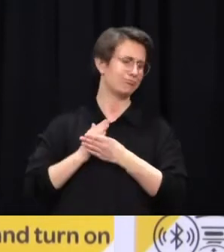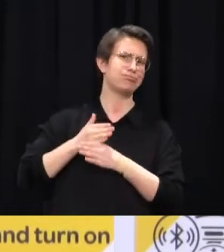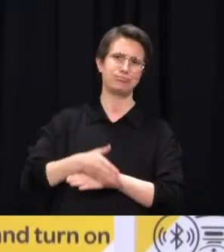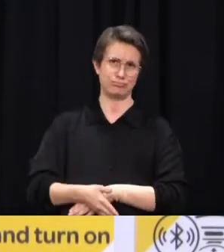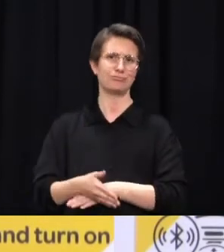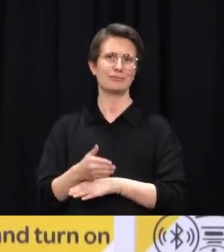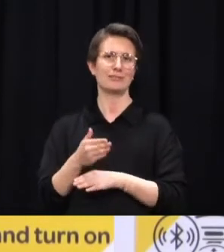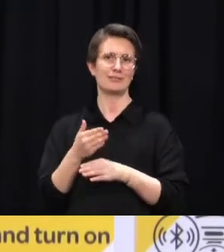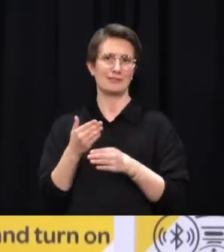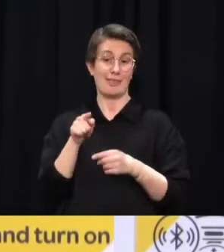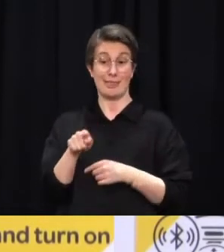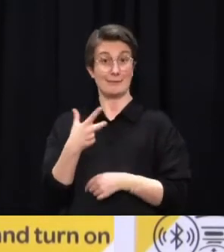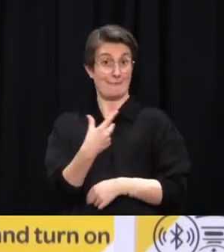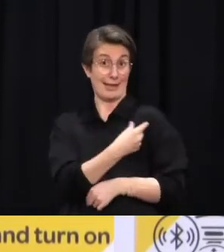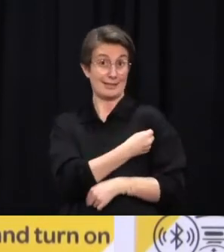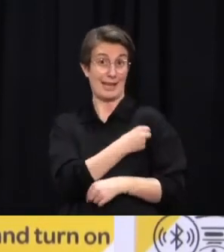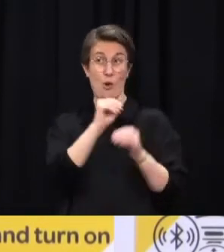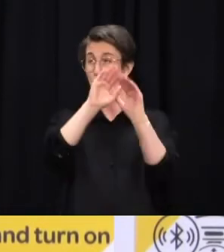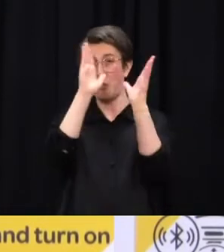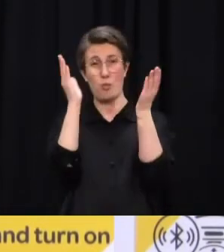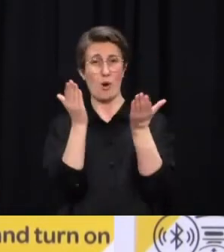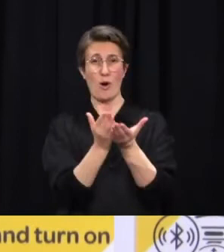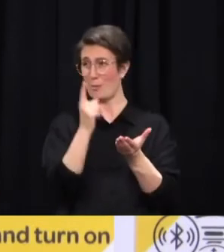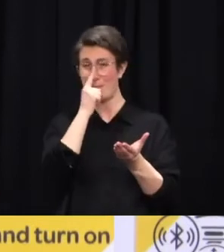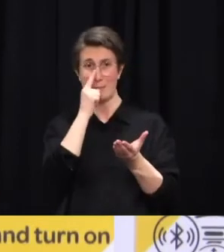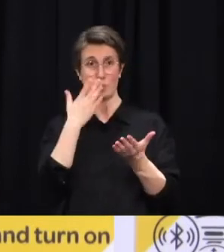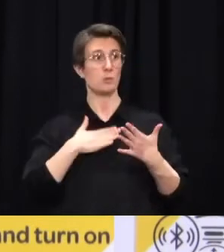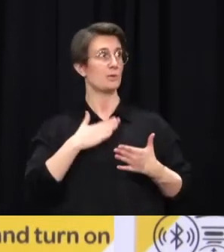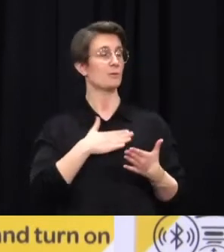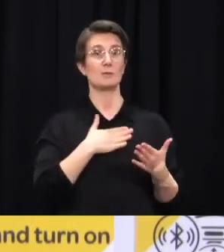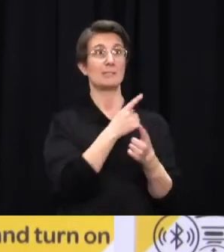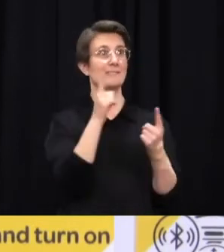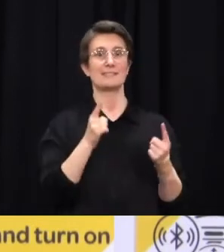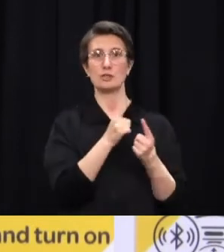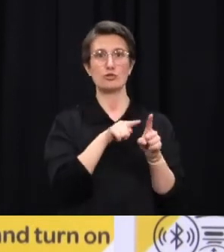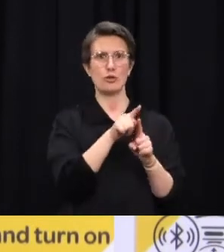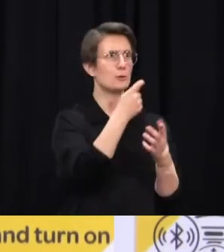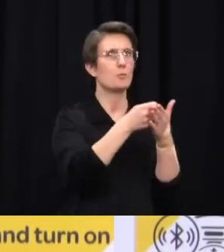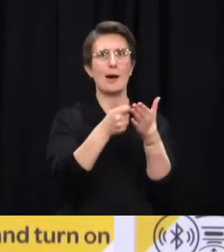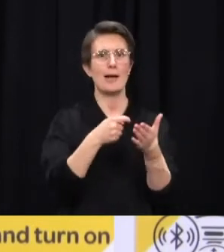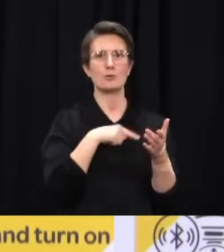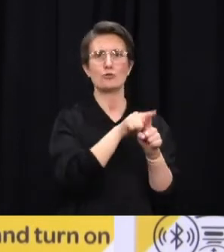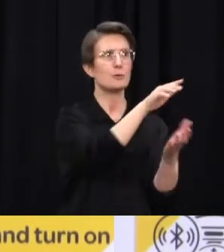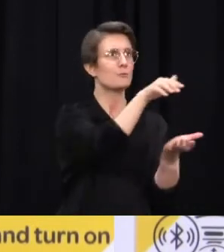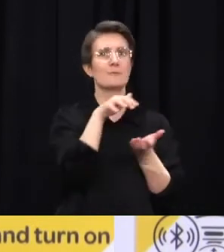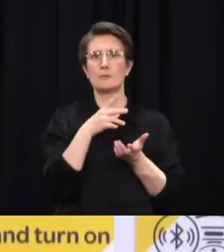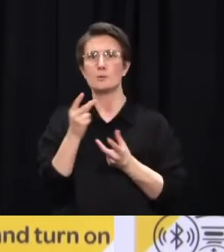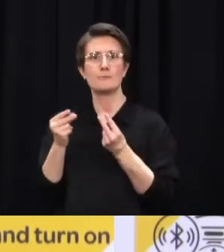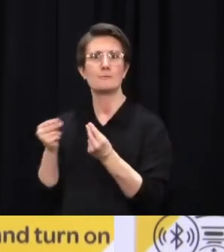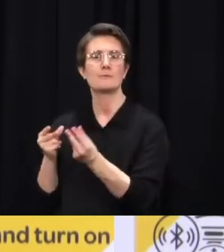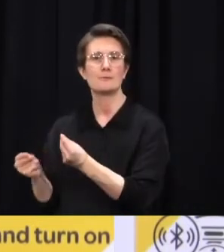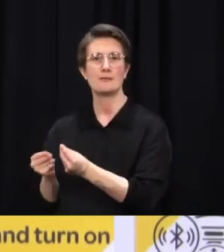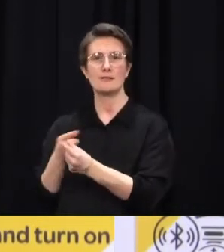dealing with a vaccine that's in high demand. It is one of the most popular vaccines around the world for good reason. And they are, of course,